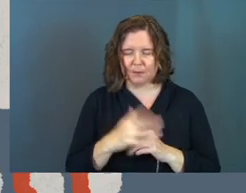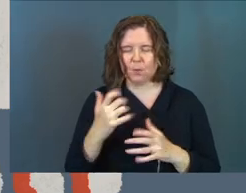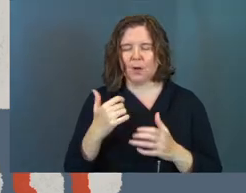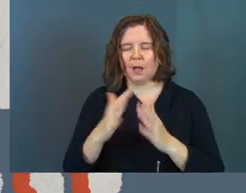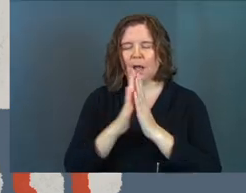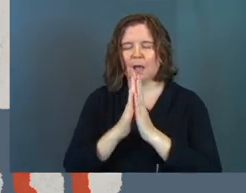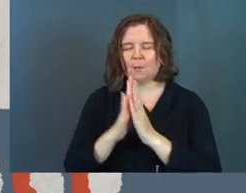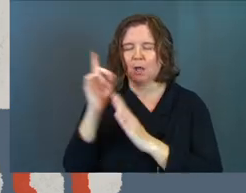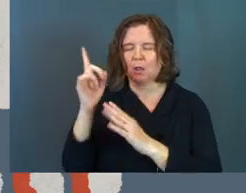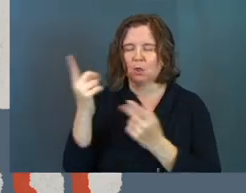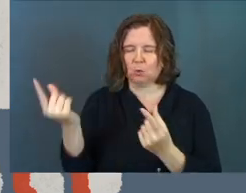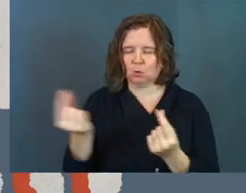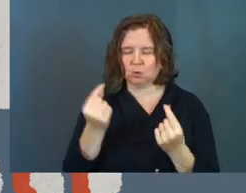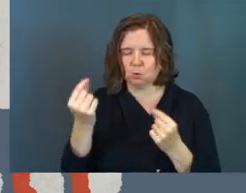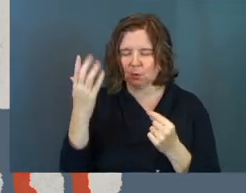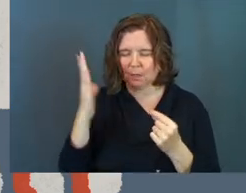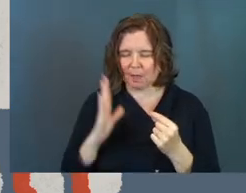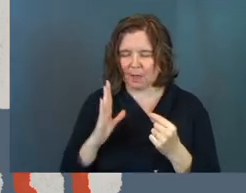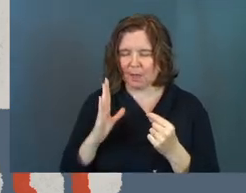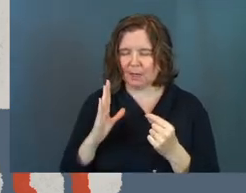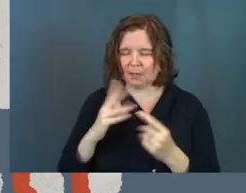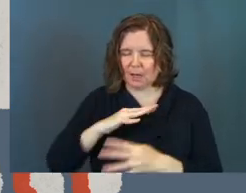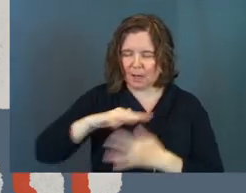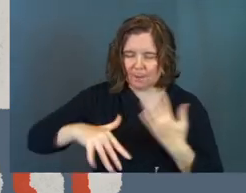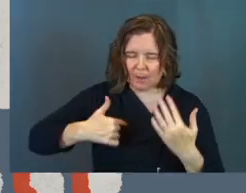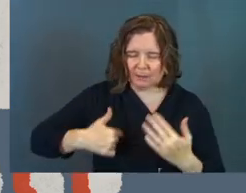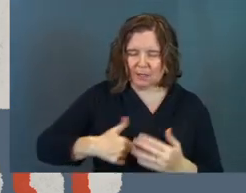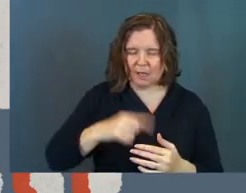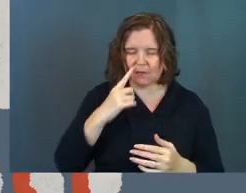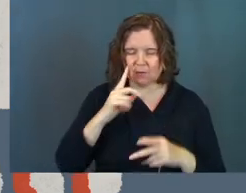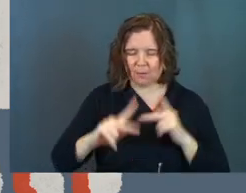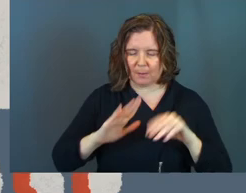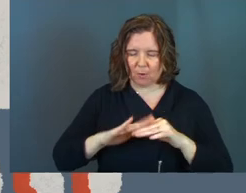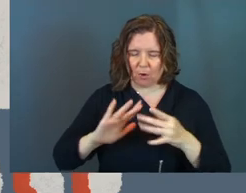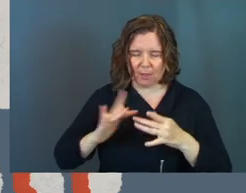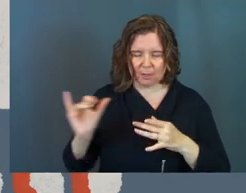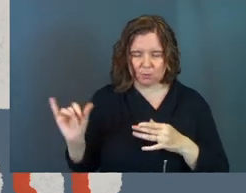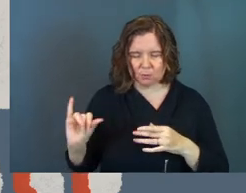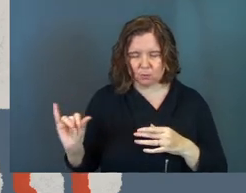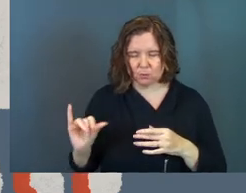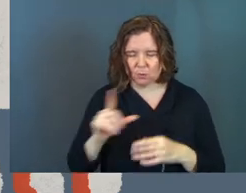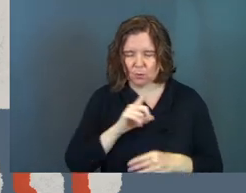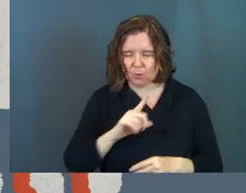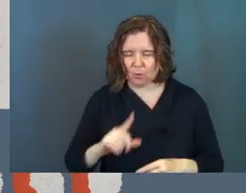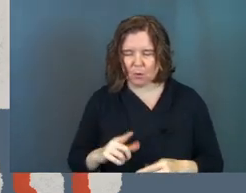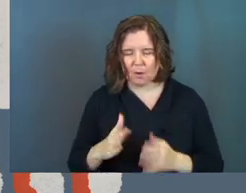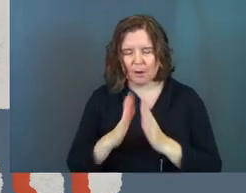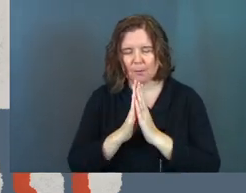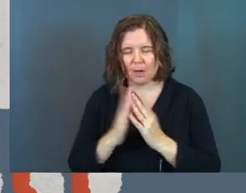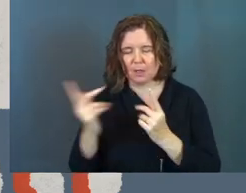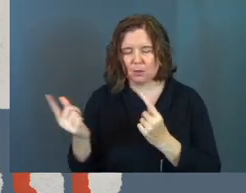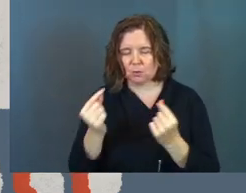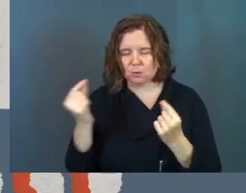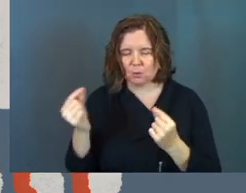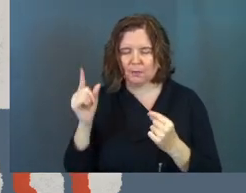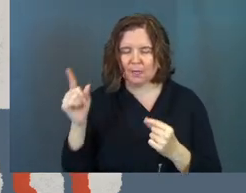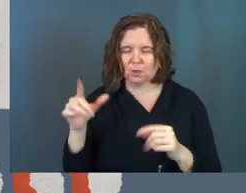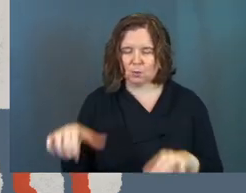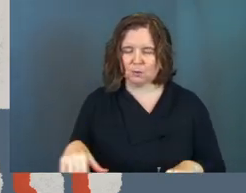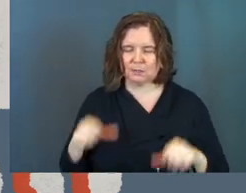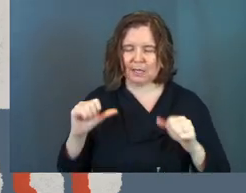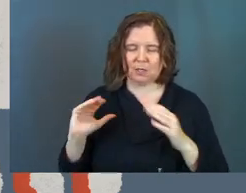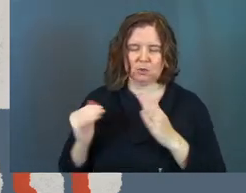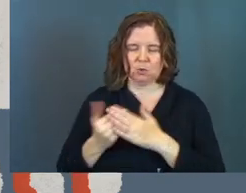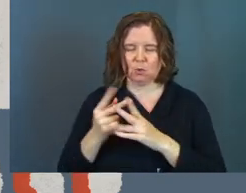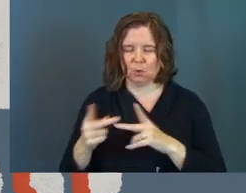what I pray that you would do God amongst us and even for our folks that are online right now Lord what I pray that you would do Lord is that you would take